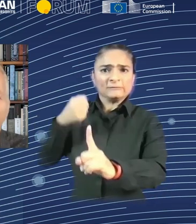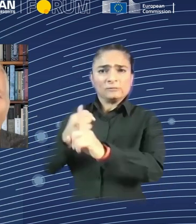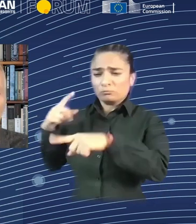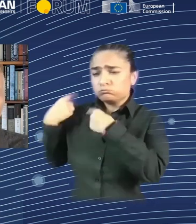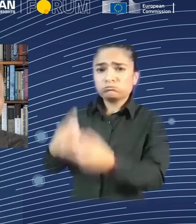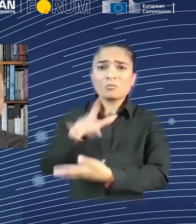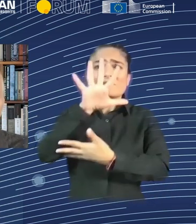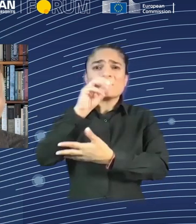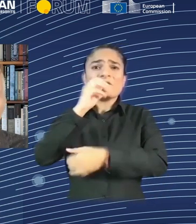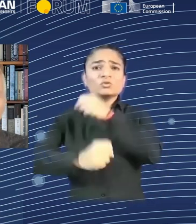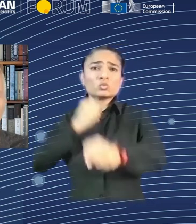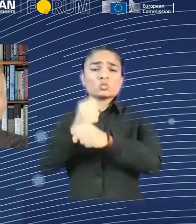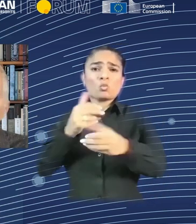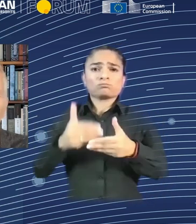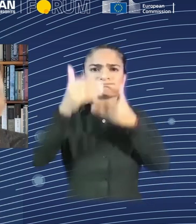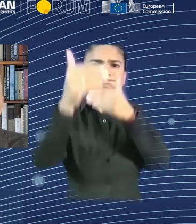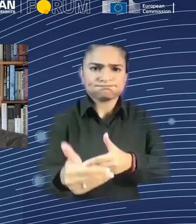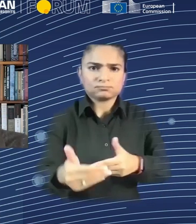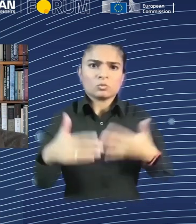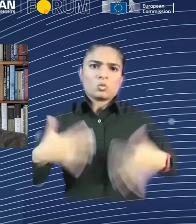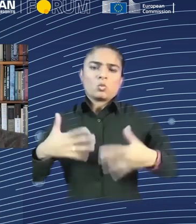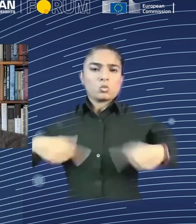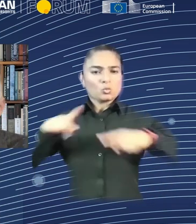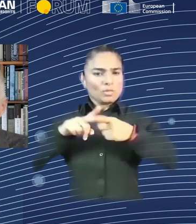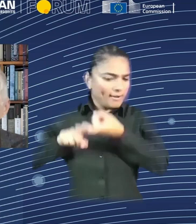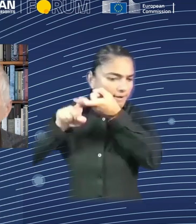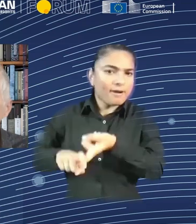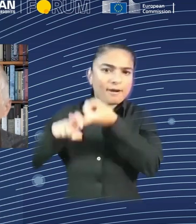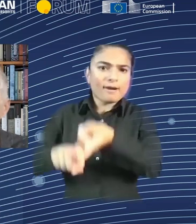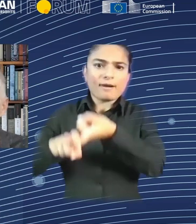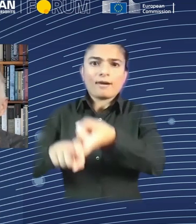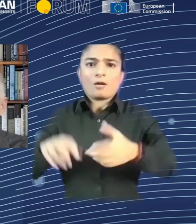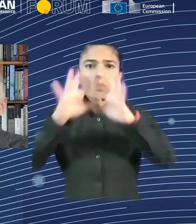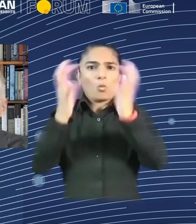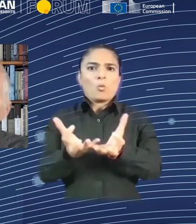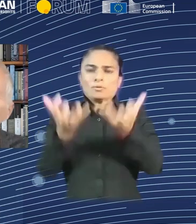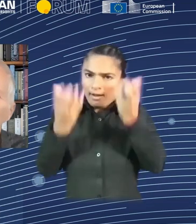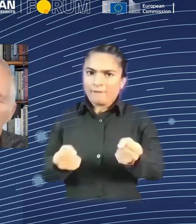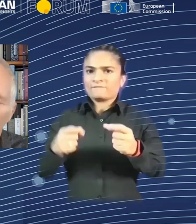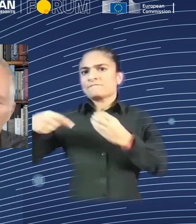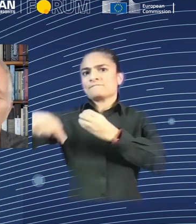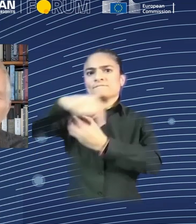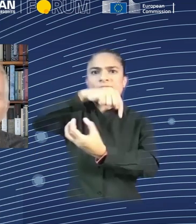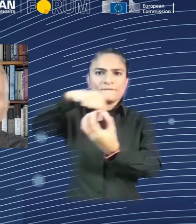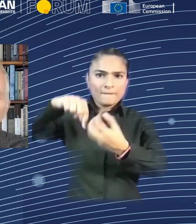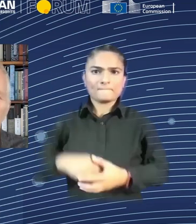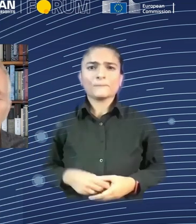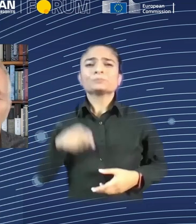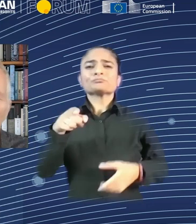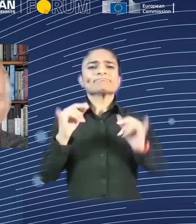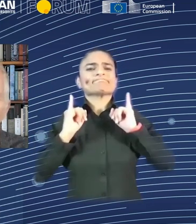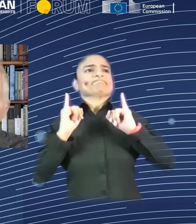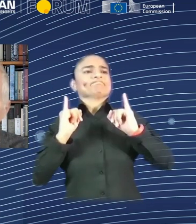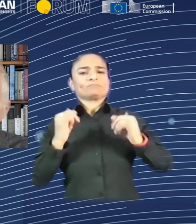how we use these technologies. You know, and it's true that, yes, you can, you know, what Stuart said in his